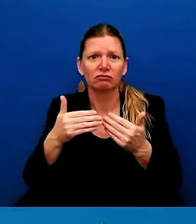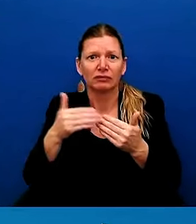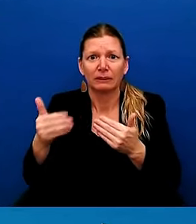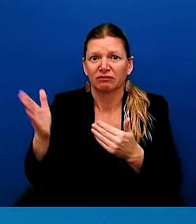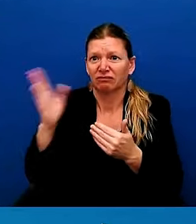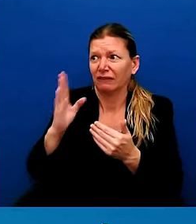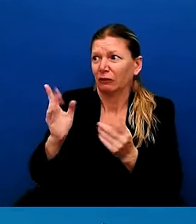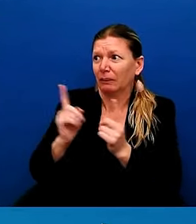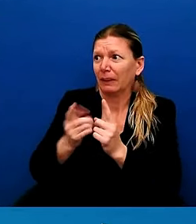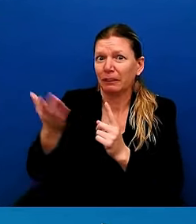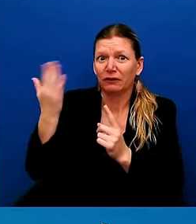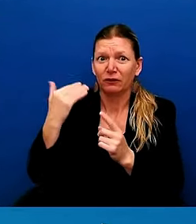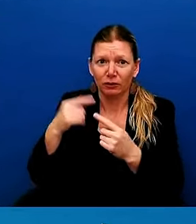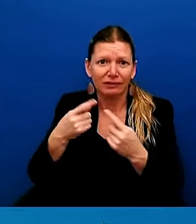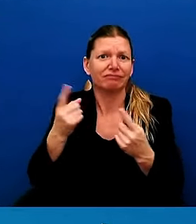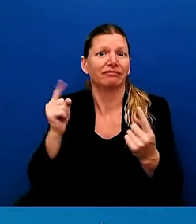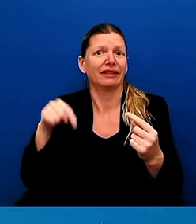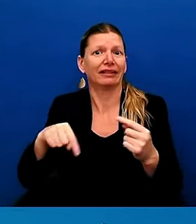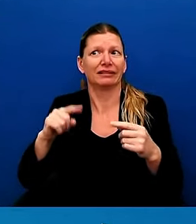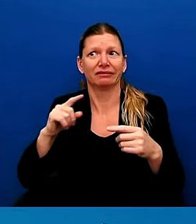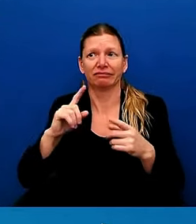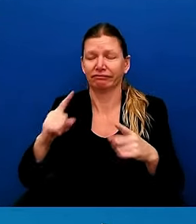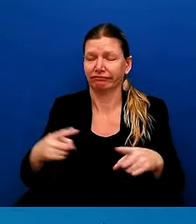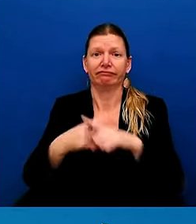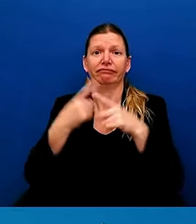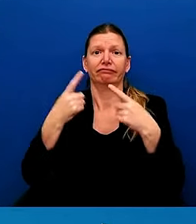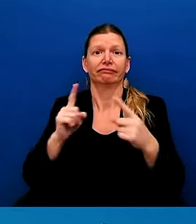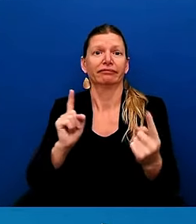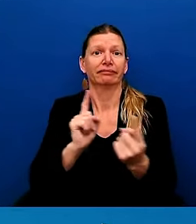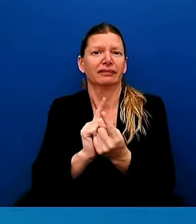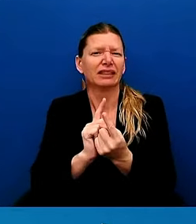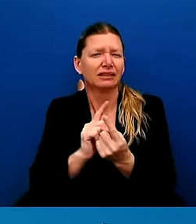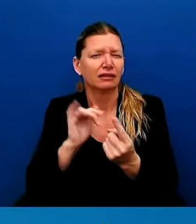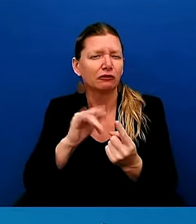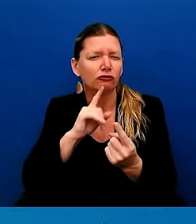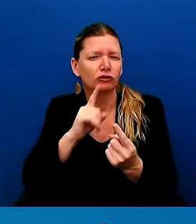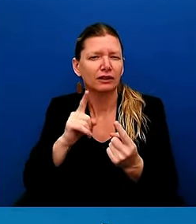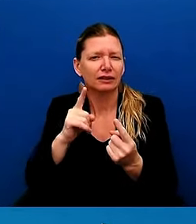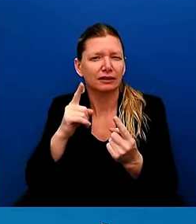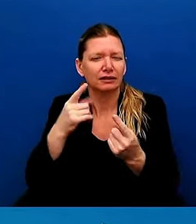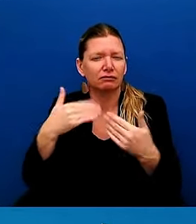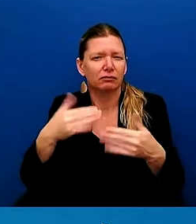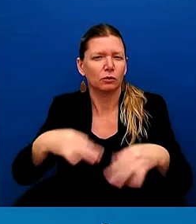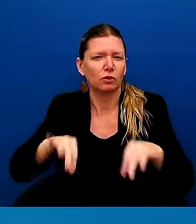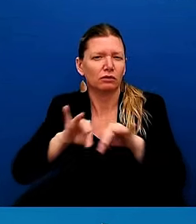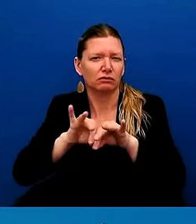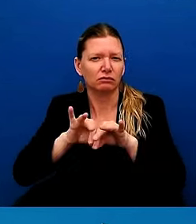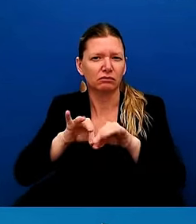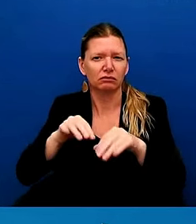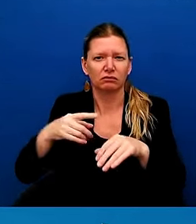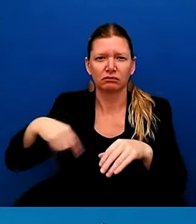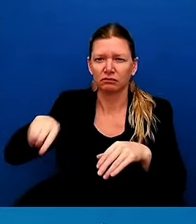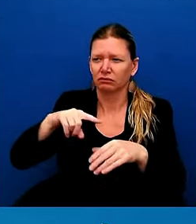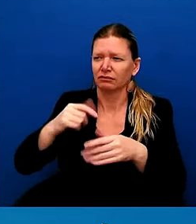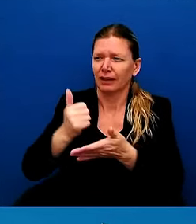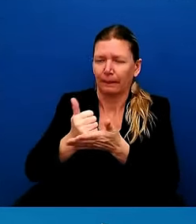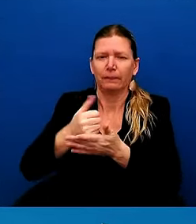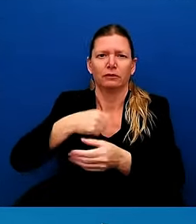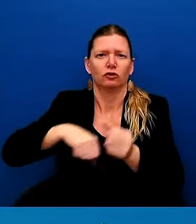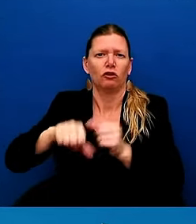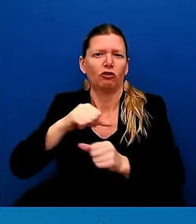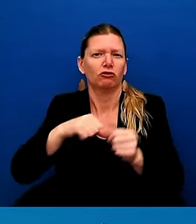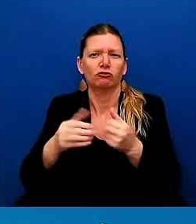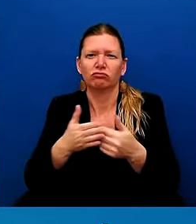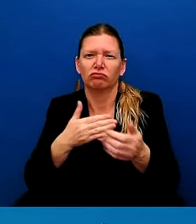other out. And I think it really highlights the fact that the vast majority of us have so much more in common than what separates us and